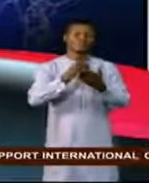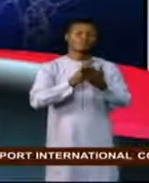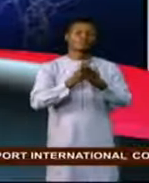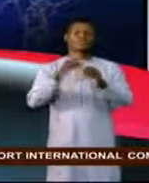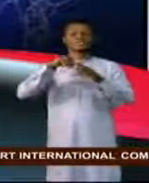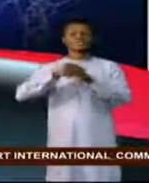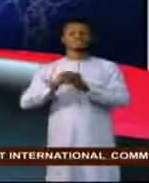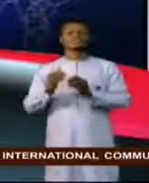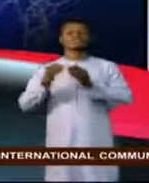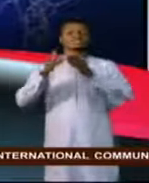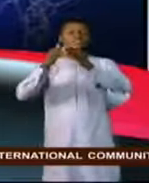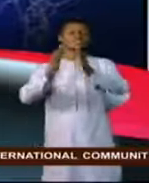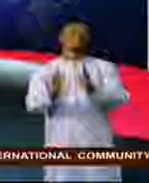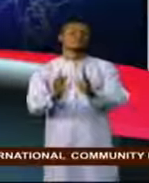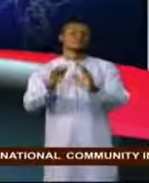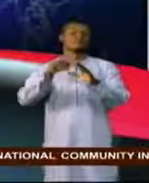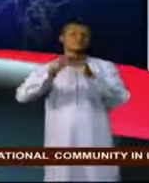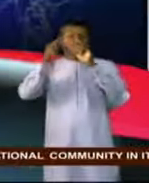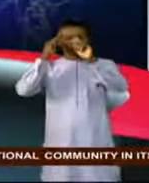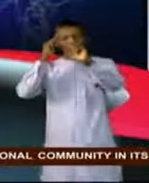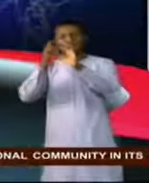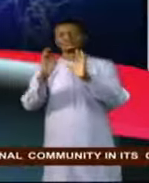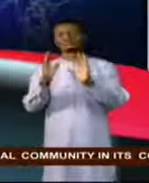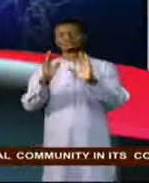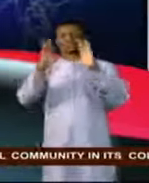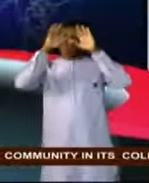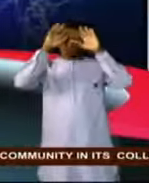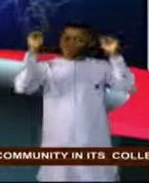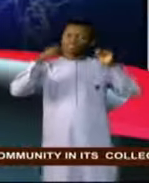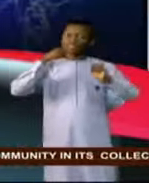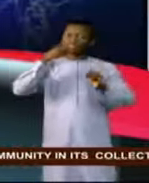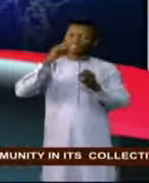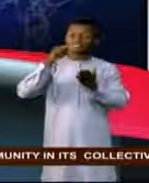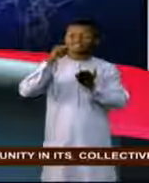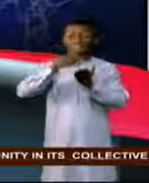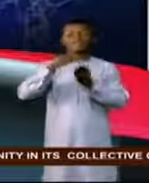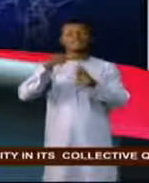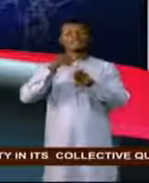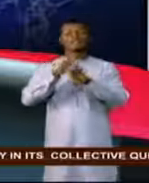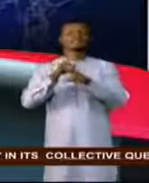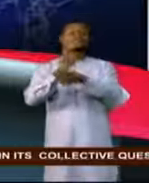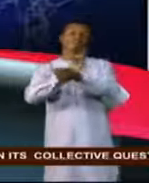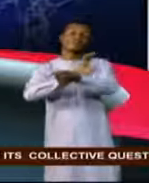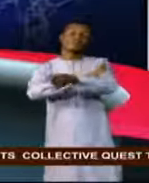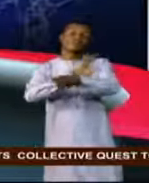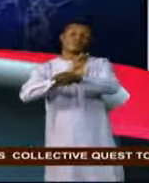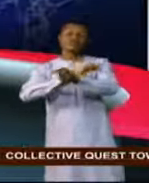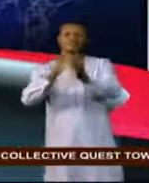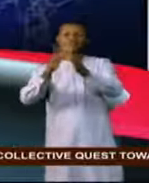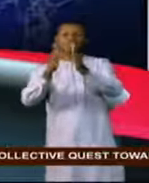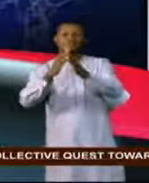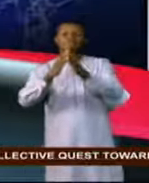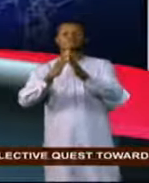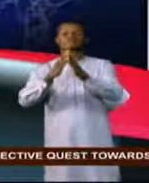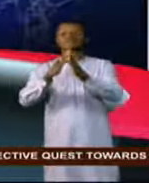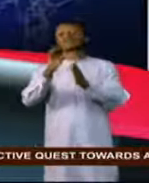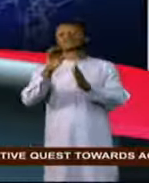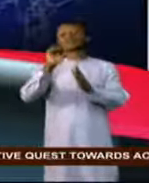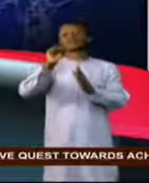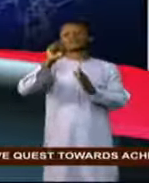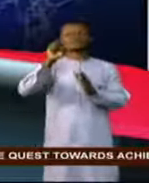implementation of goals at the grassroots. The President stated this as the virtual inaugural SDG's moment events